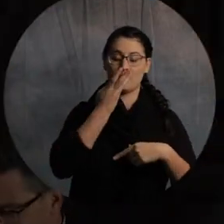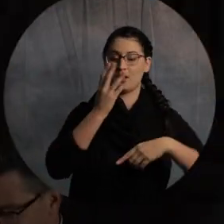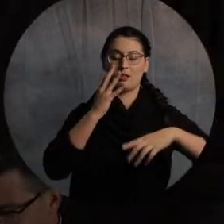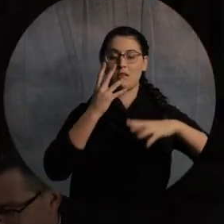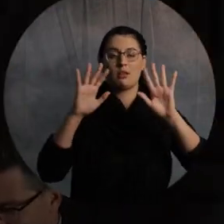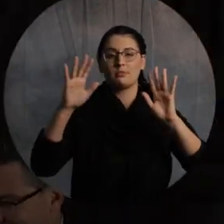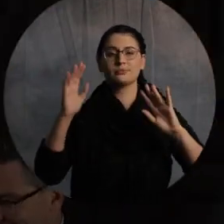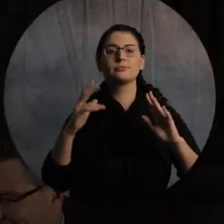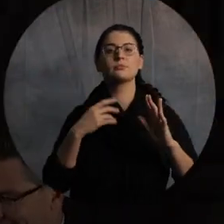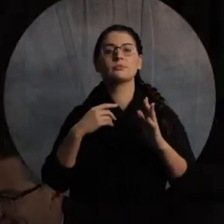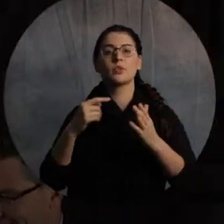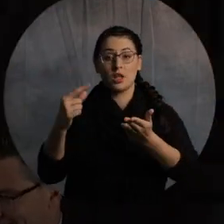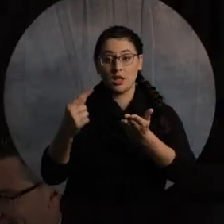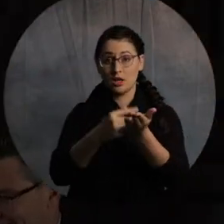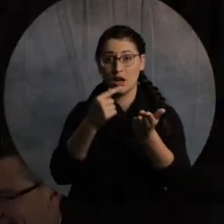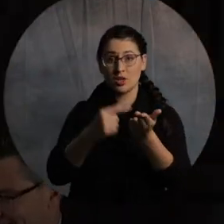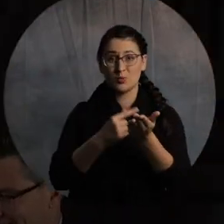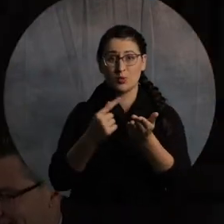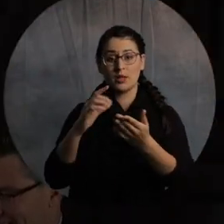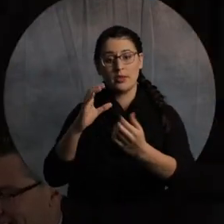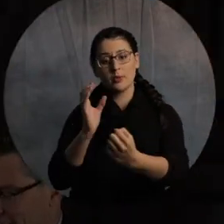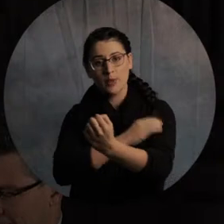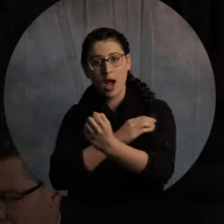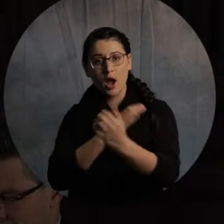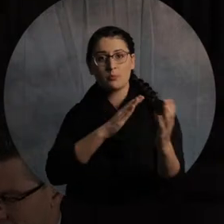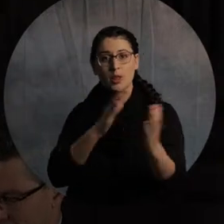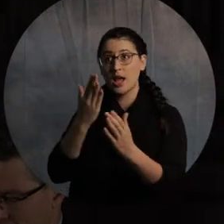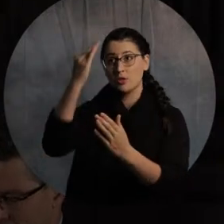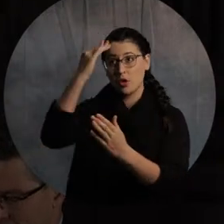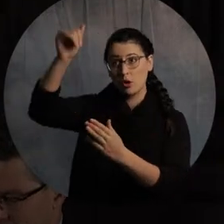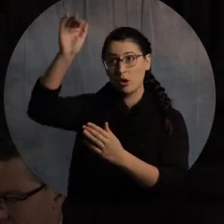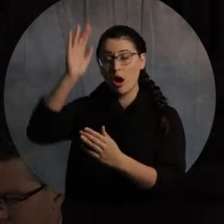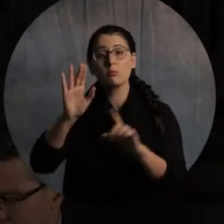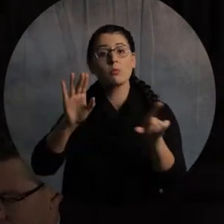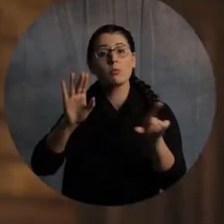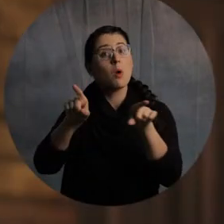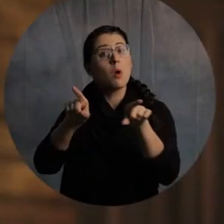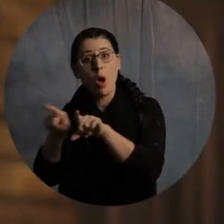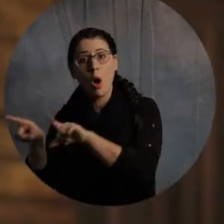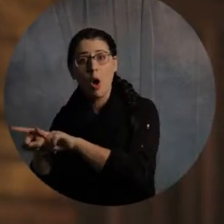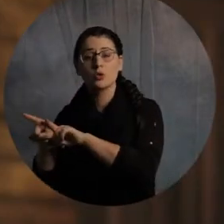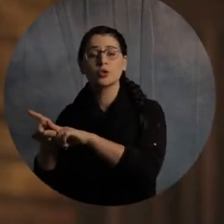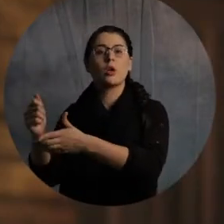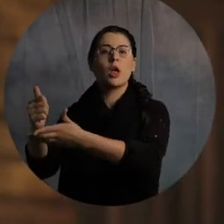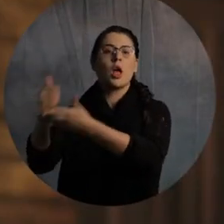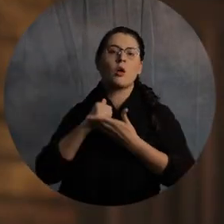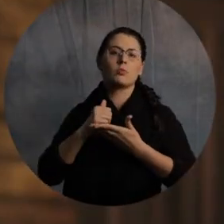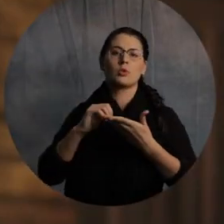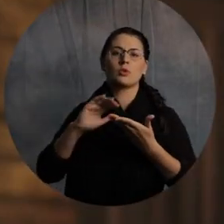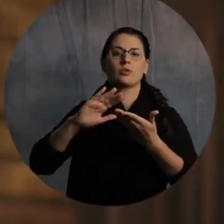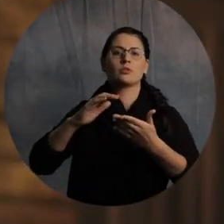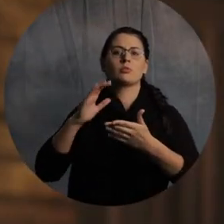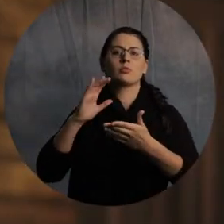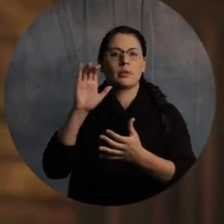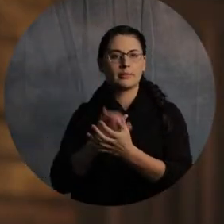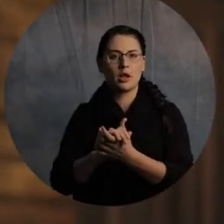The gospel is not just the power and plan for us to know God, but it's the power, the way to do it, and the plan for us to be one with one another. So, we need to look at the gospel